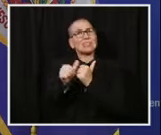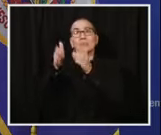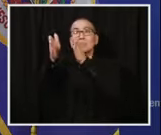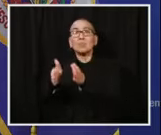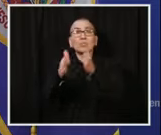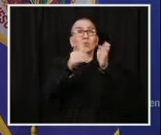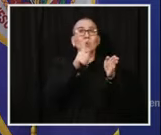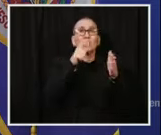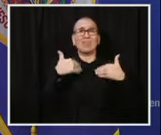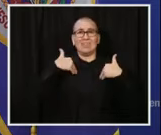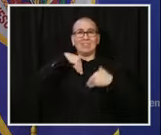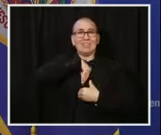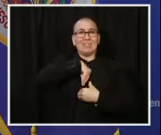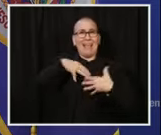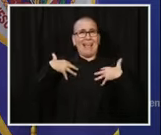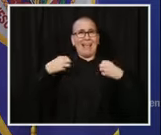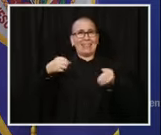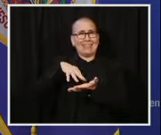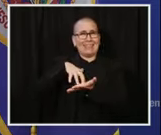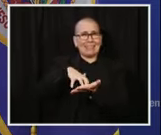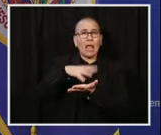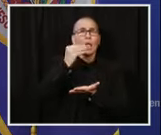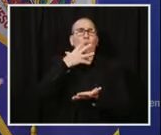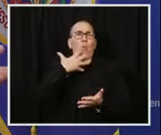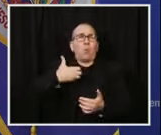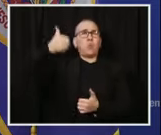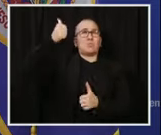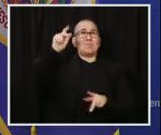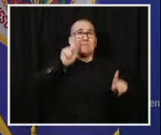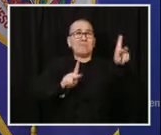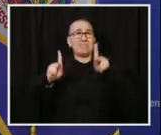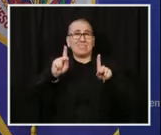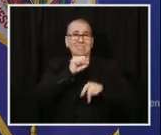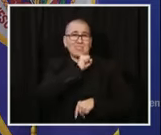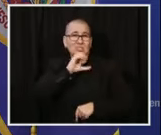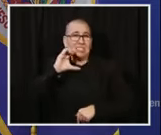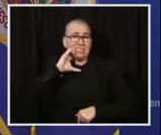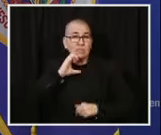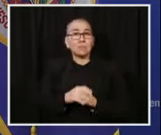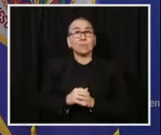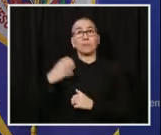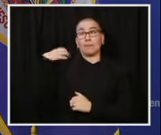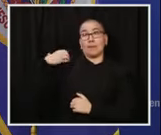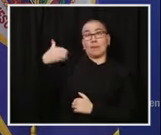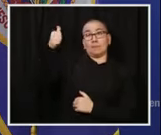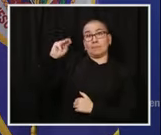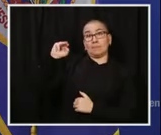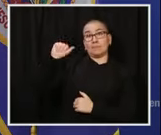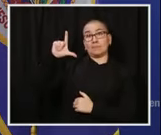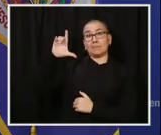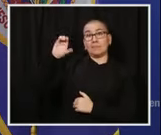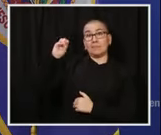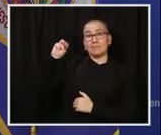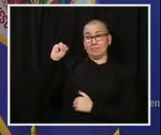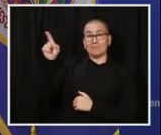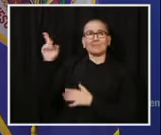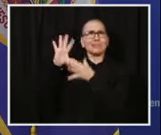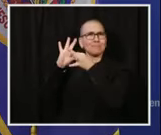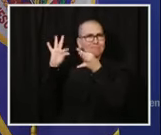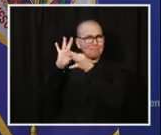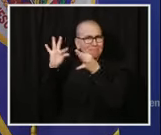long-term care facilities, and I think one of the things, Commissioner Malcolm was talking about this this morning, and you're going to hear from some professionals who provide this.